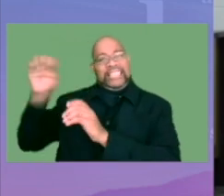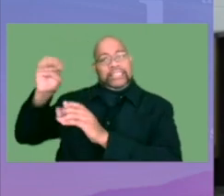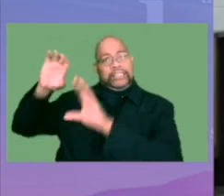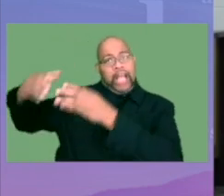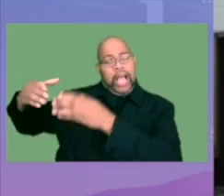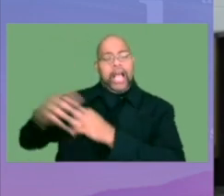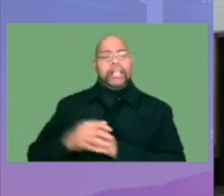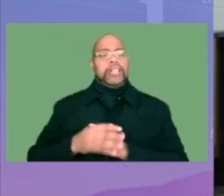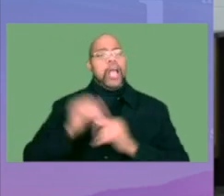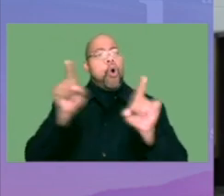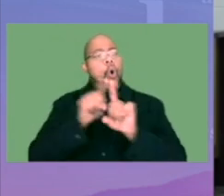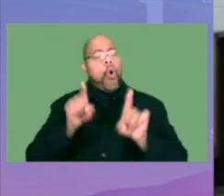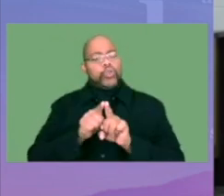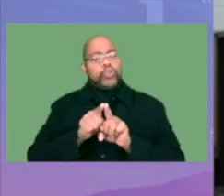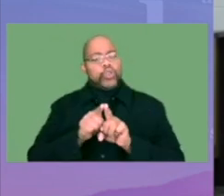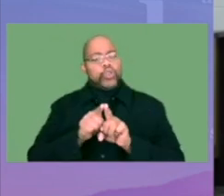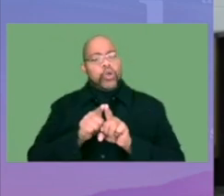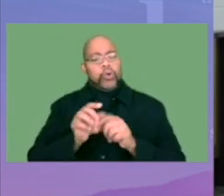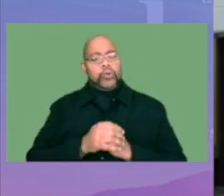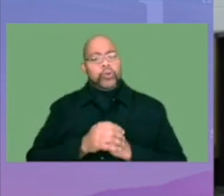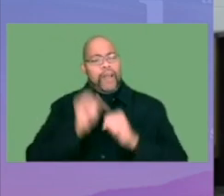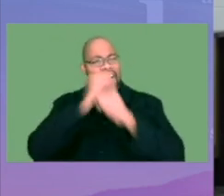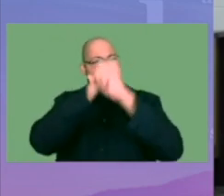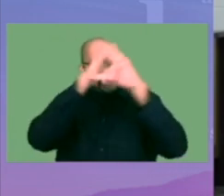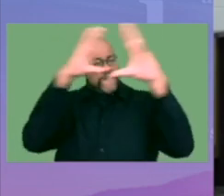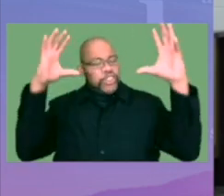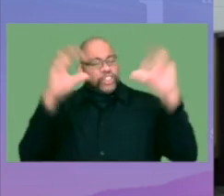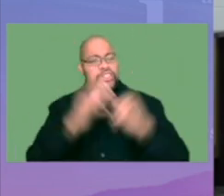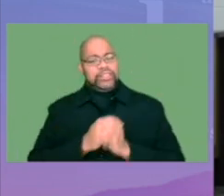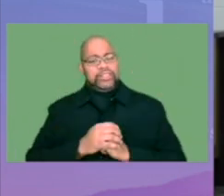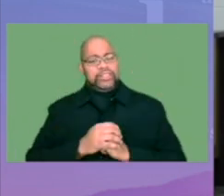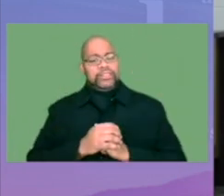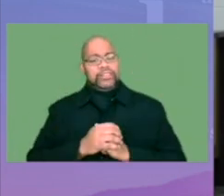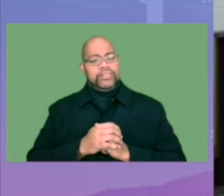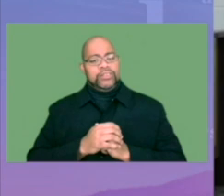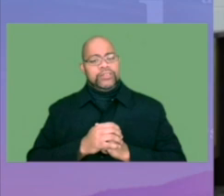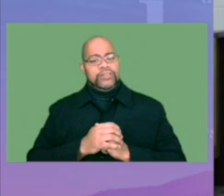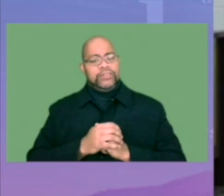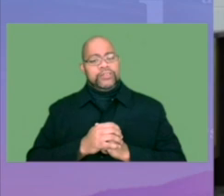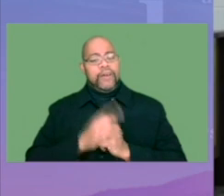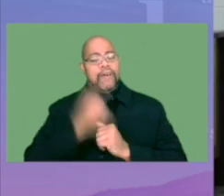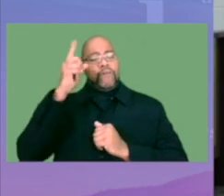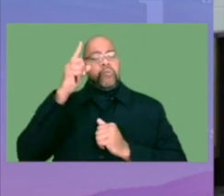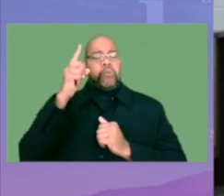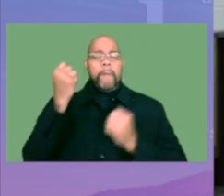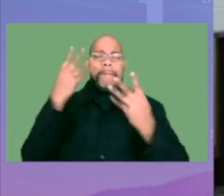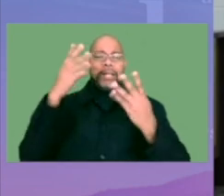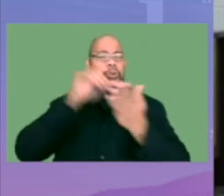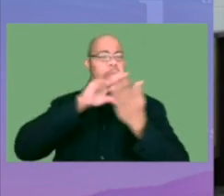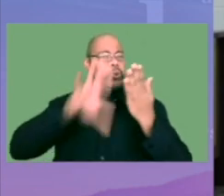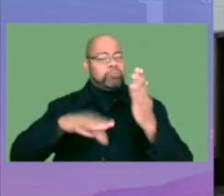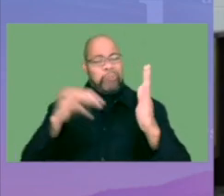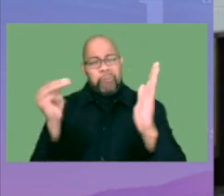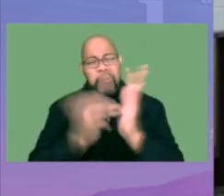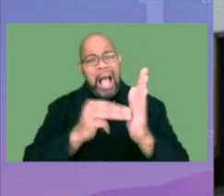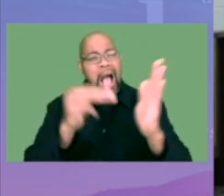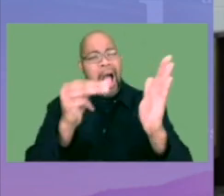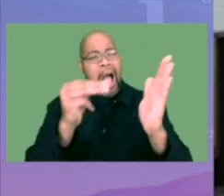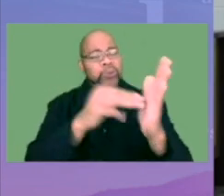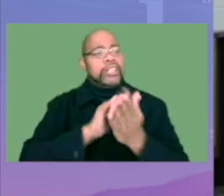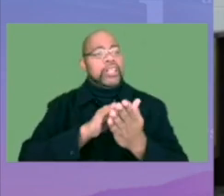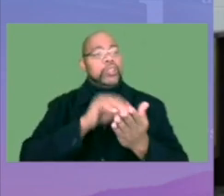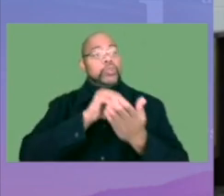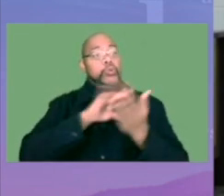of the Far East Side, and most importantly, a vision for the thousands of